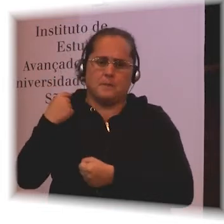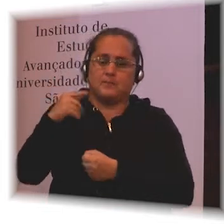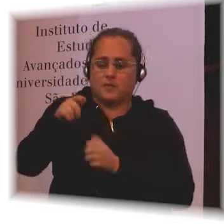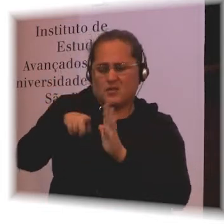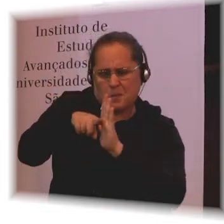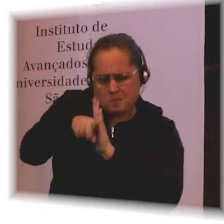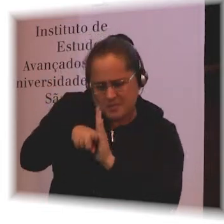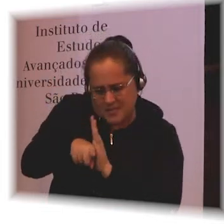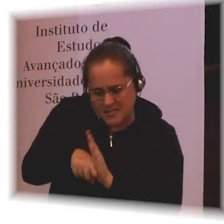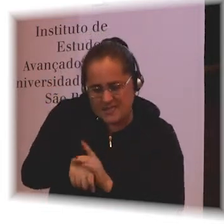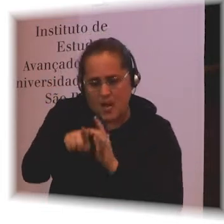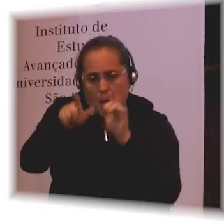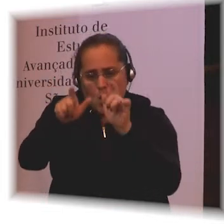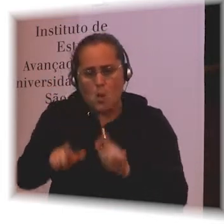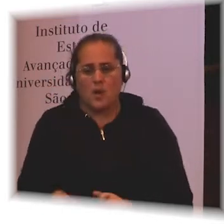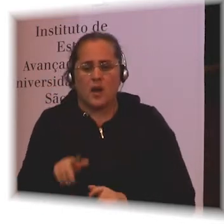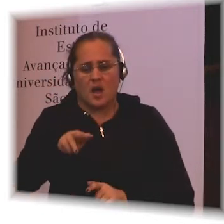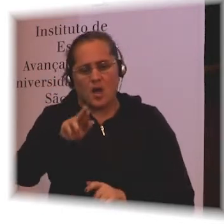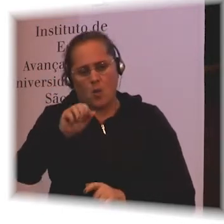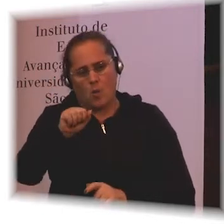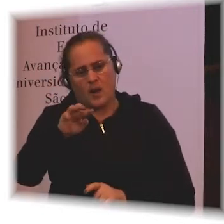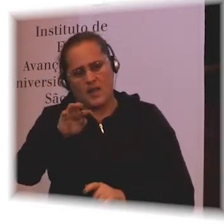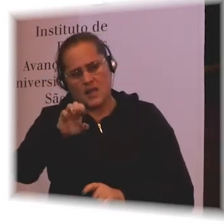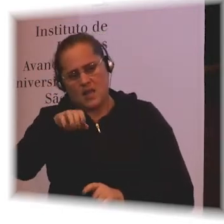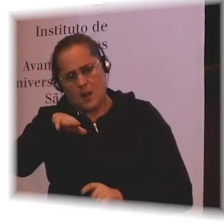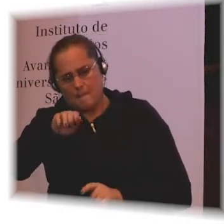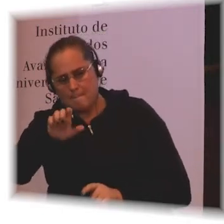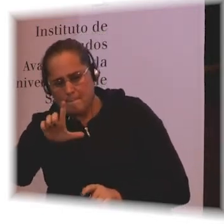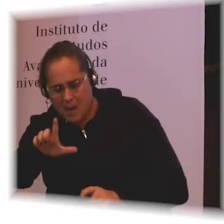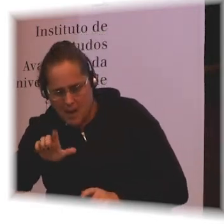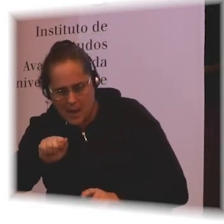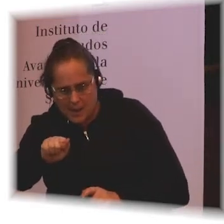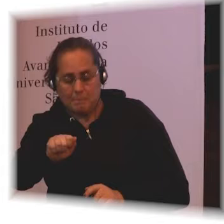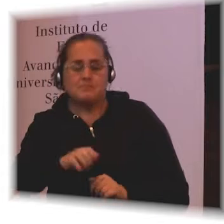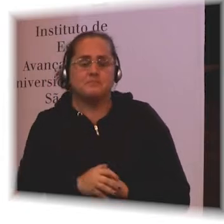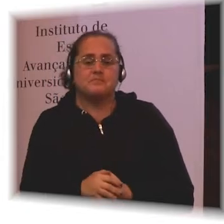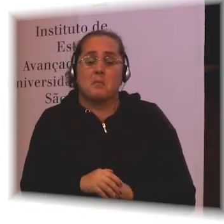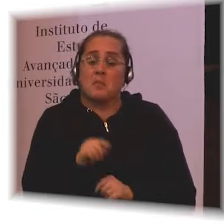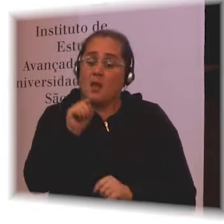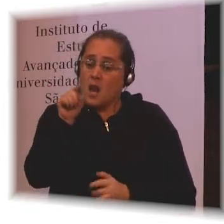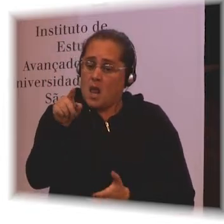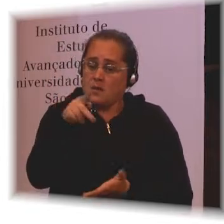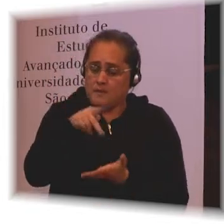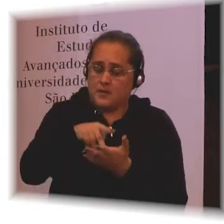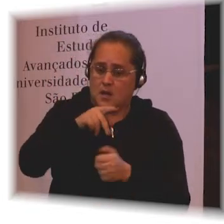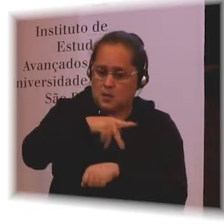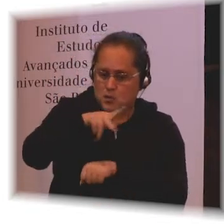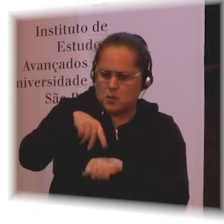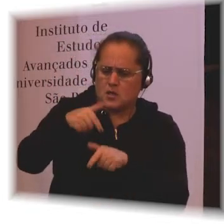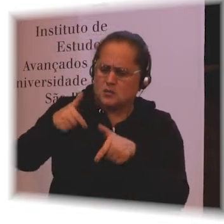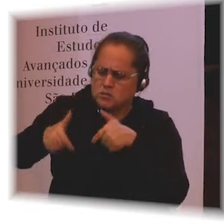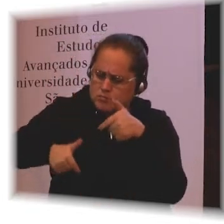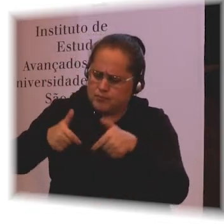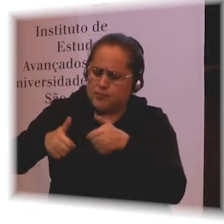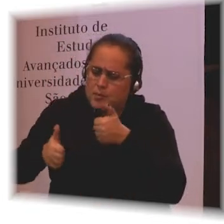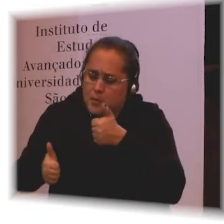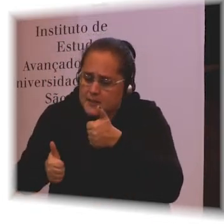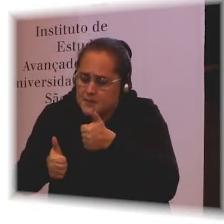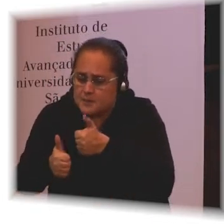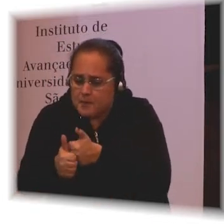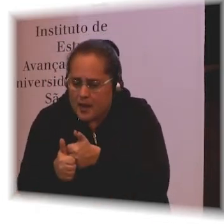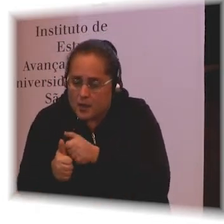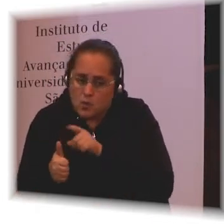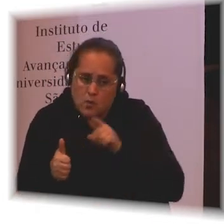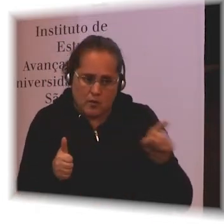because it's the closest country that we've been working into Brazil. And we screened about 14,000 people and about